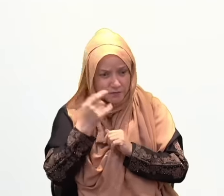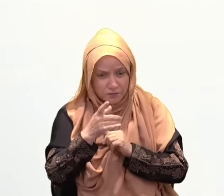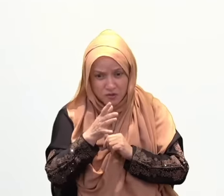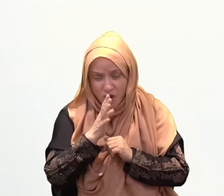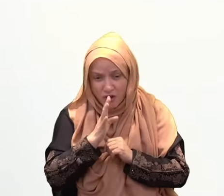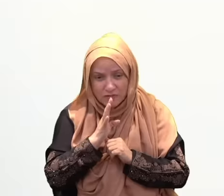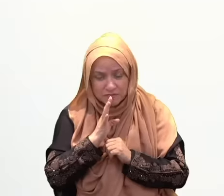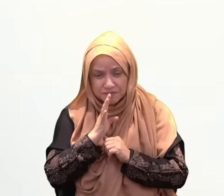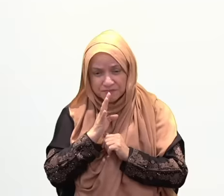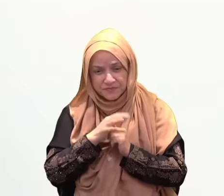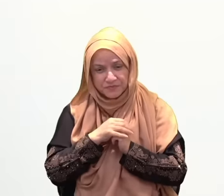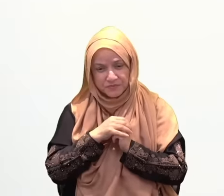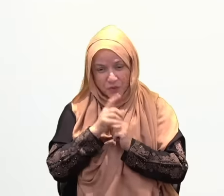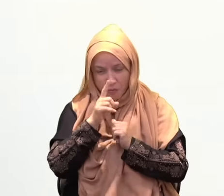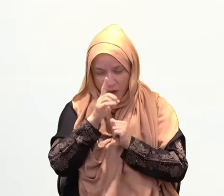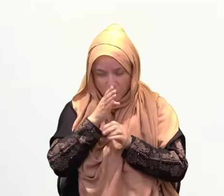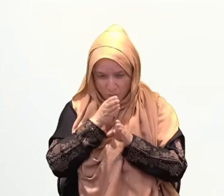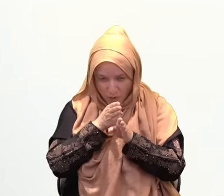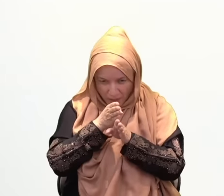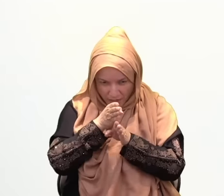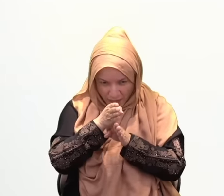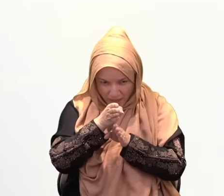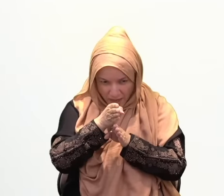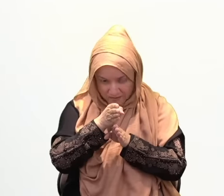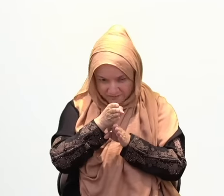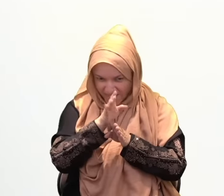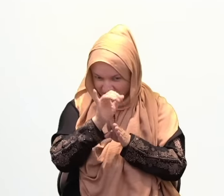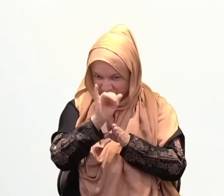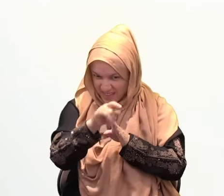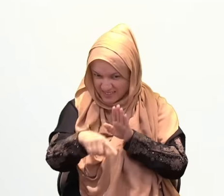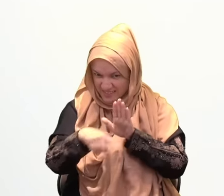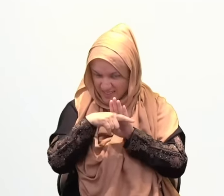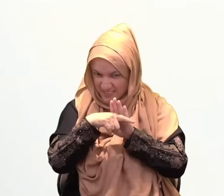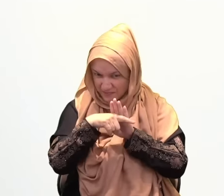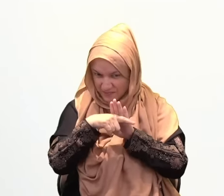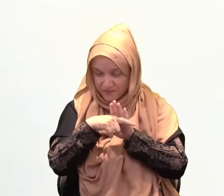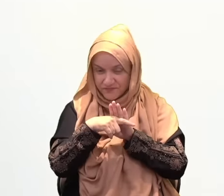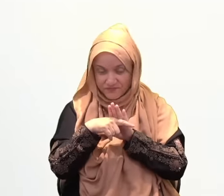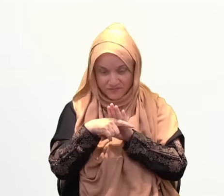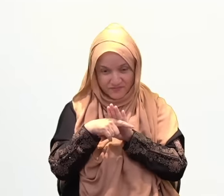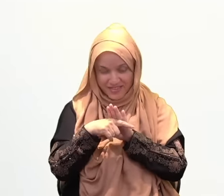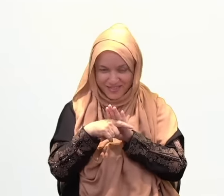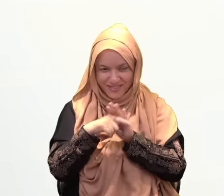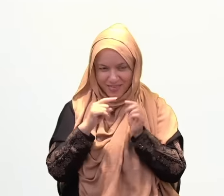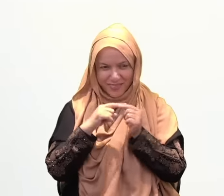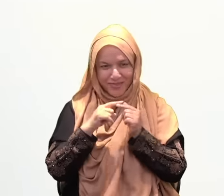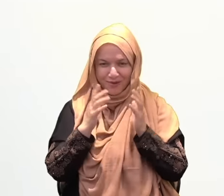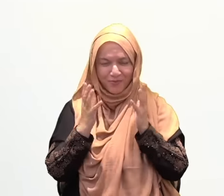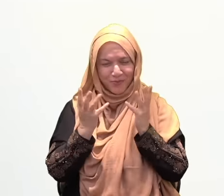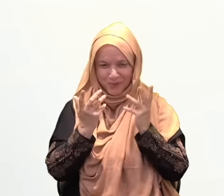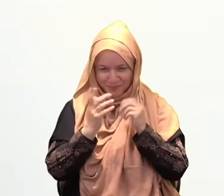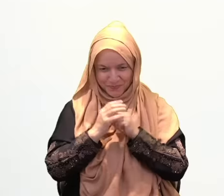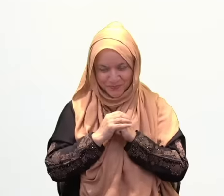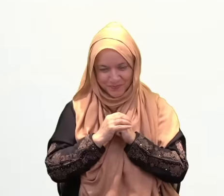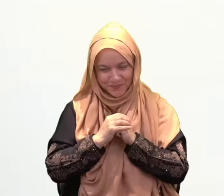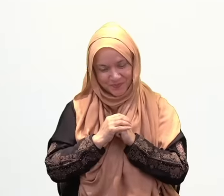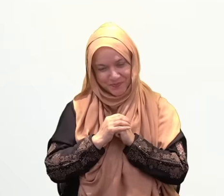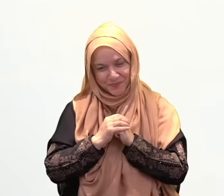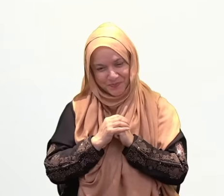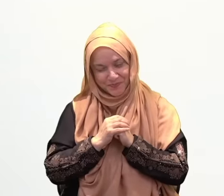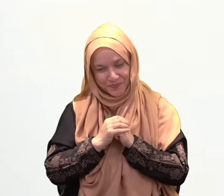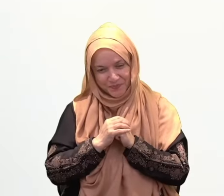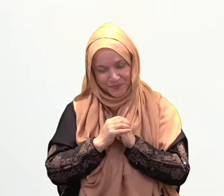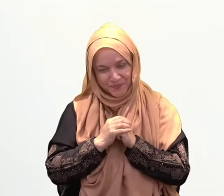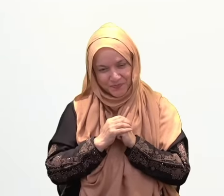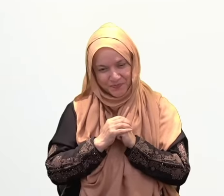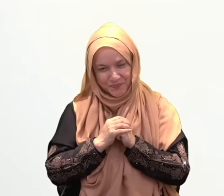always follow, even if they're beautiful. And that's why you could have two people with the exact same set of circumstances and one of